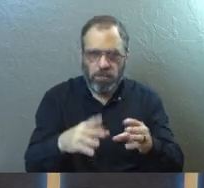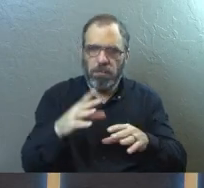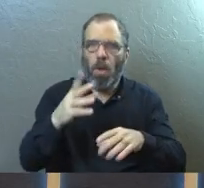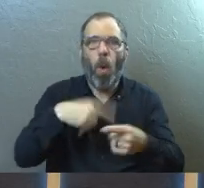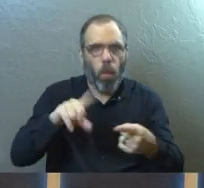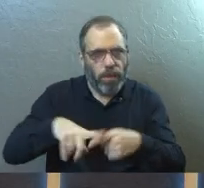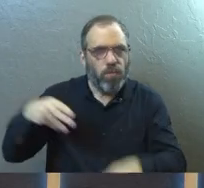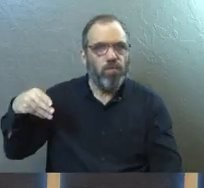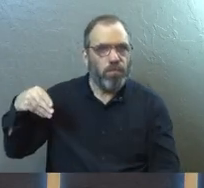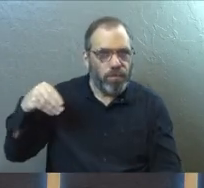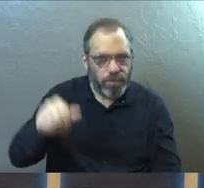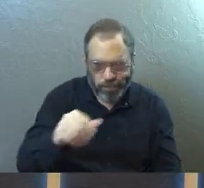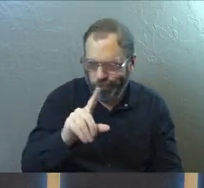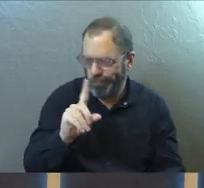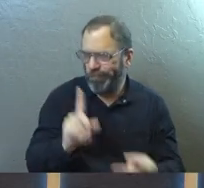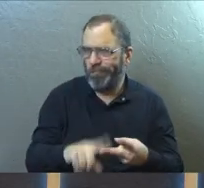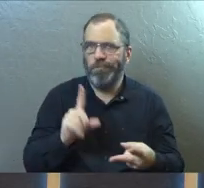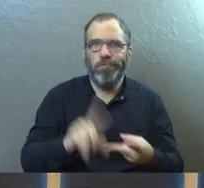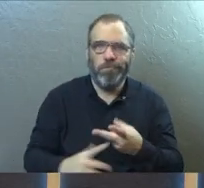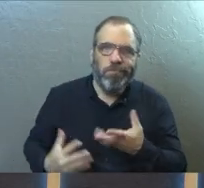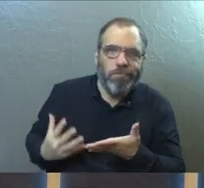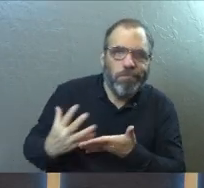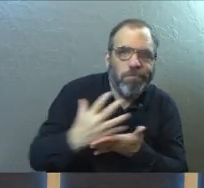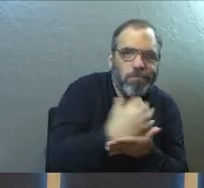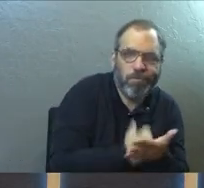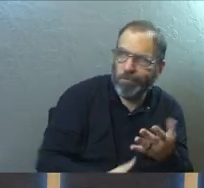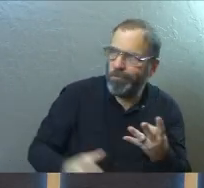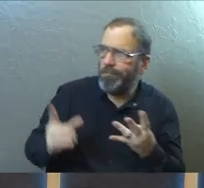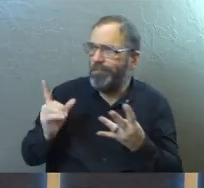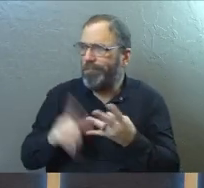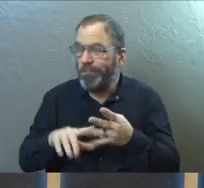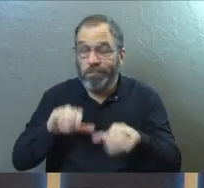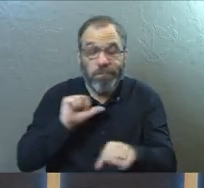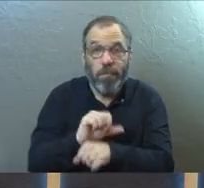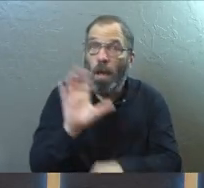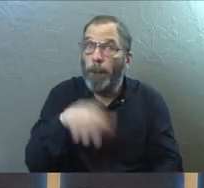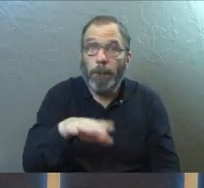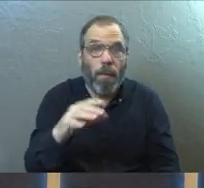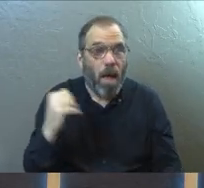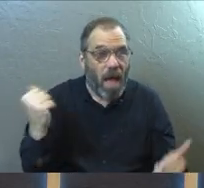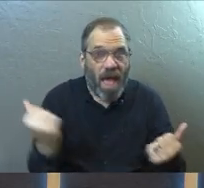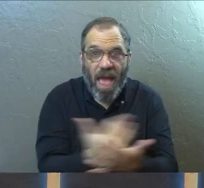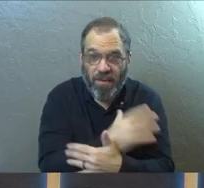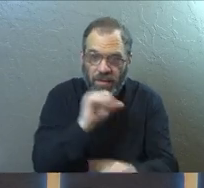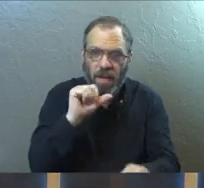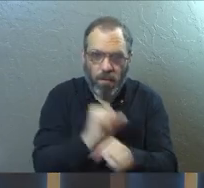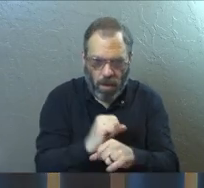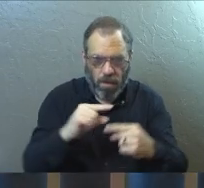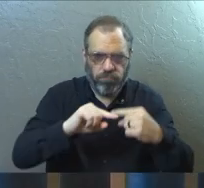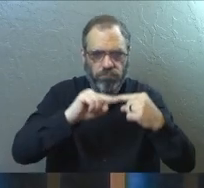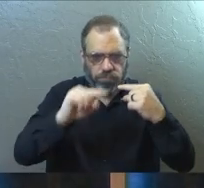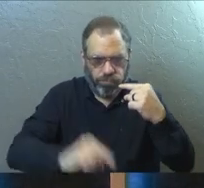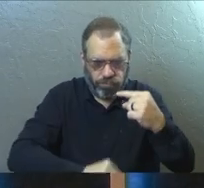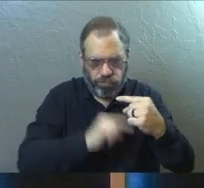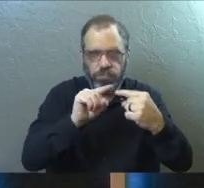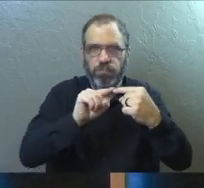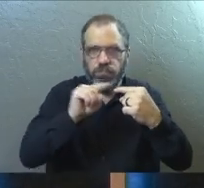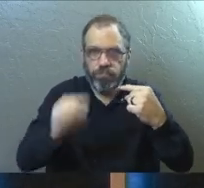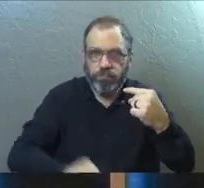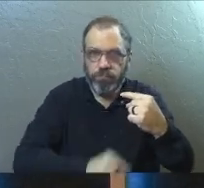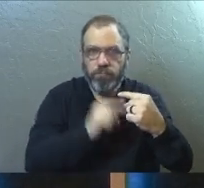should plant and when you should harvest and how it works, because everything works on a consistent cycle.